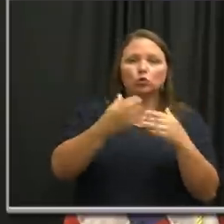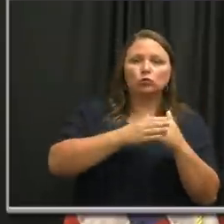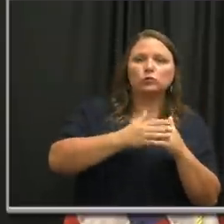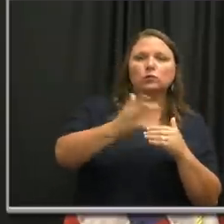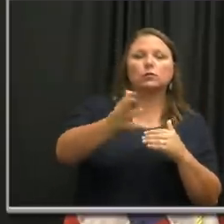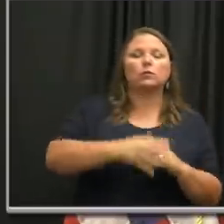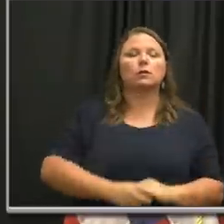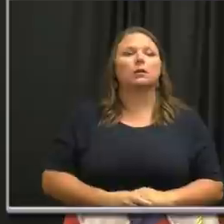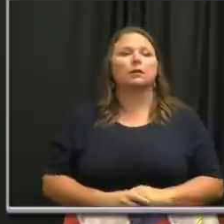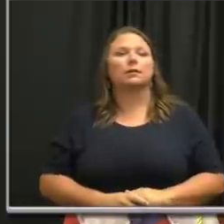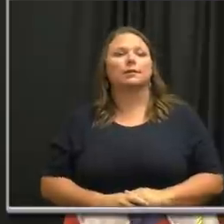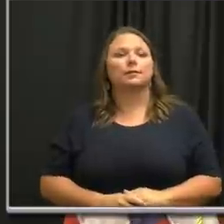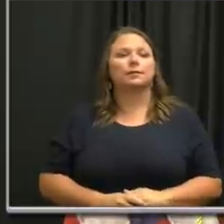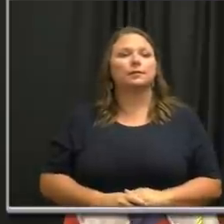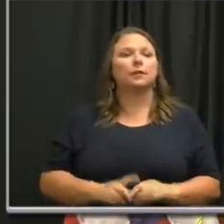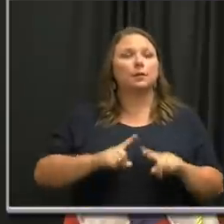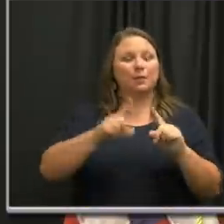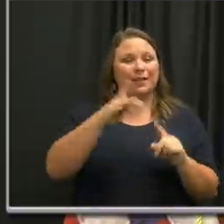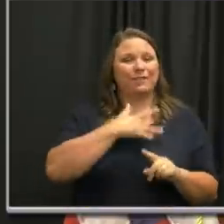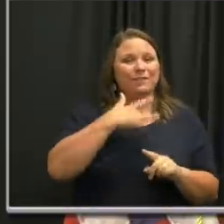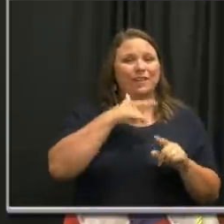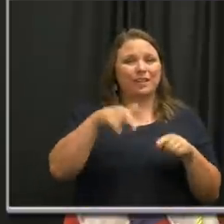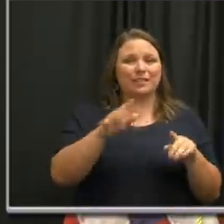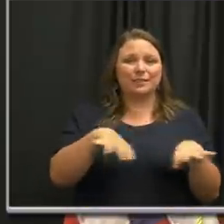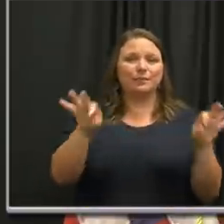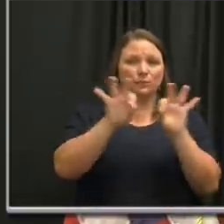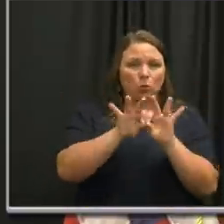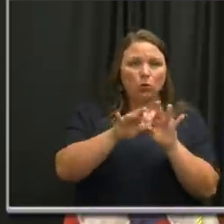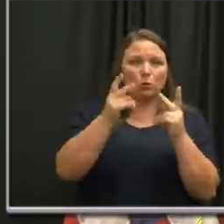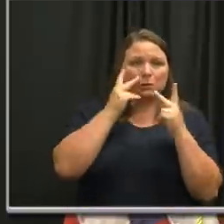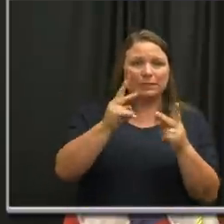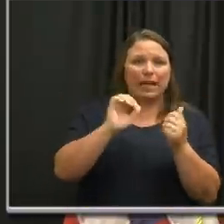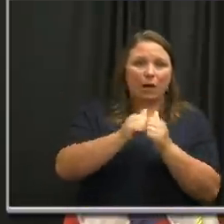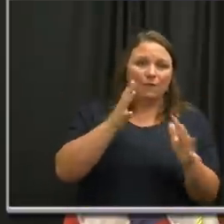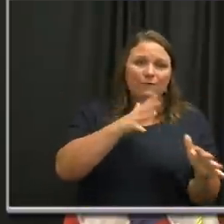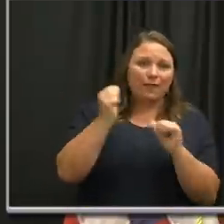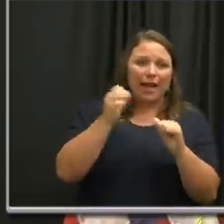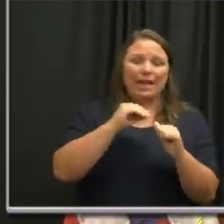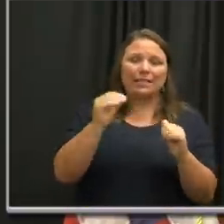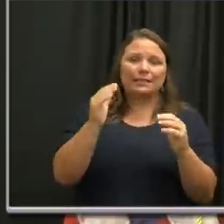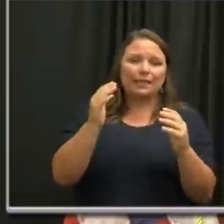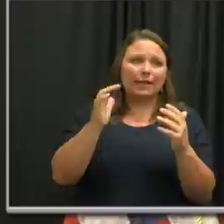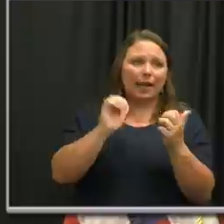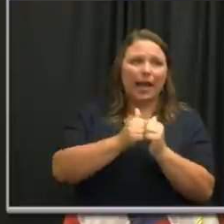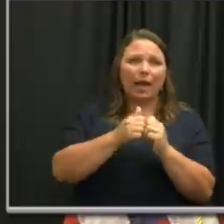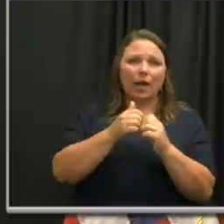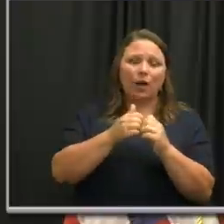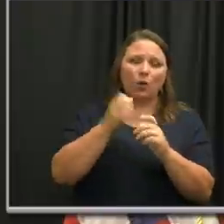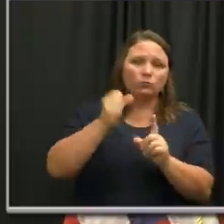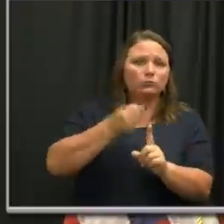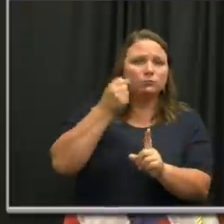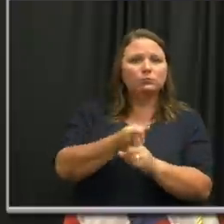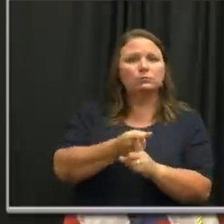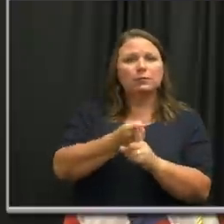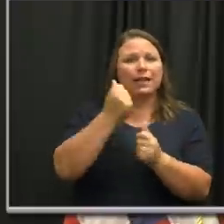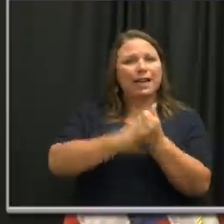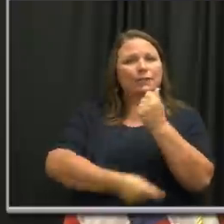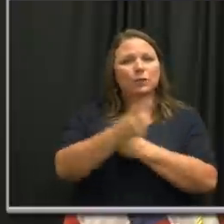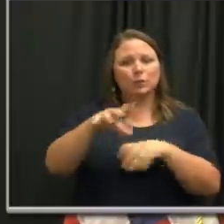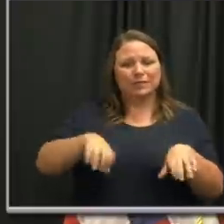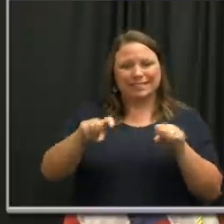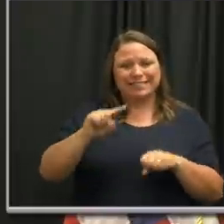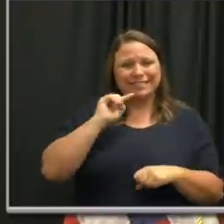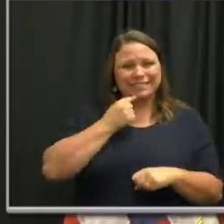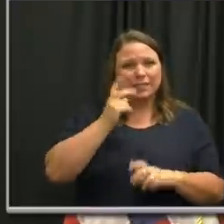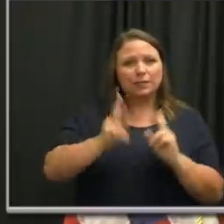again. But I think this is a, I think you should see by the speed and by the level of what we're doing that everyone is taking this very seriously